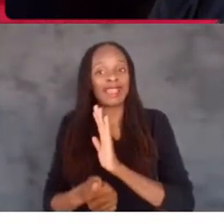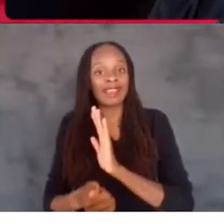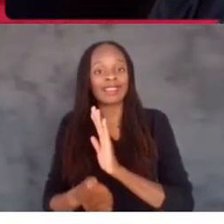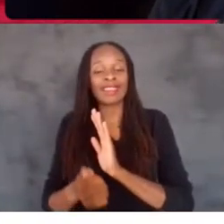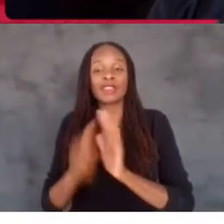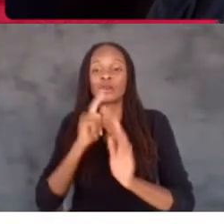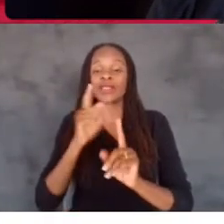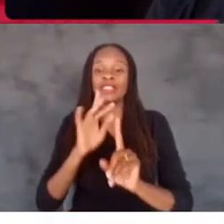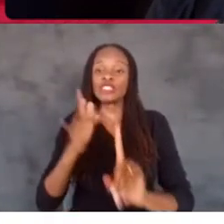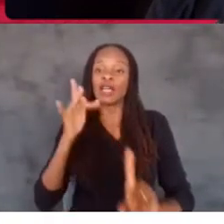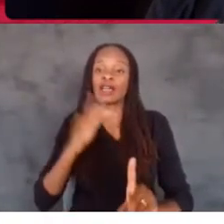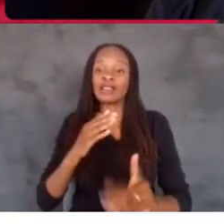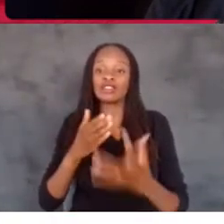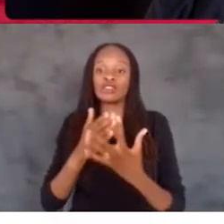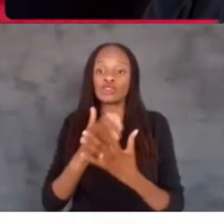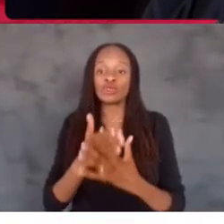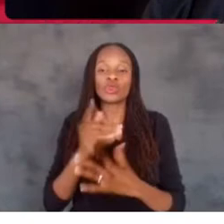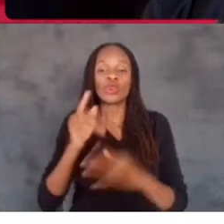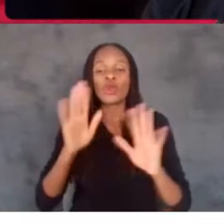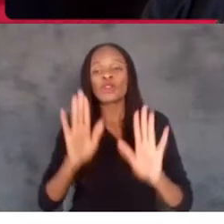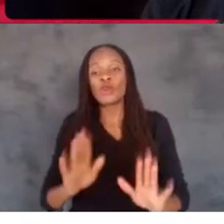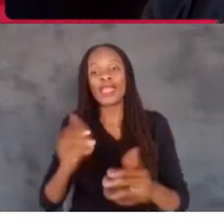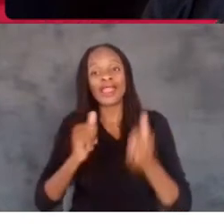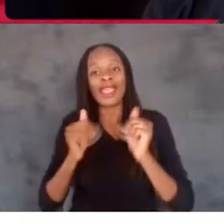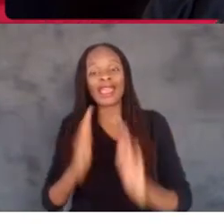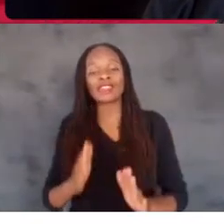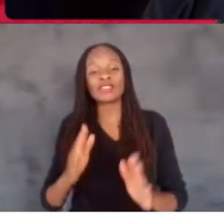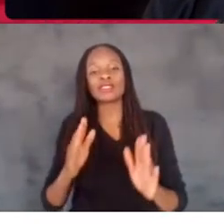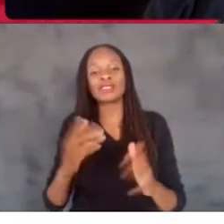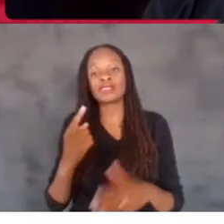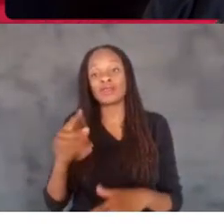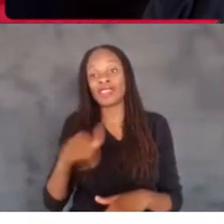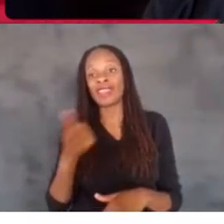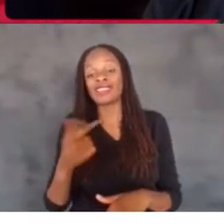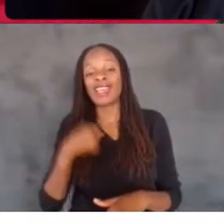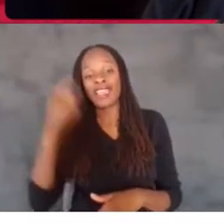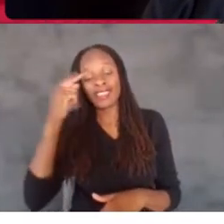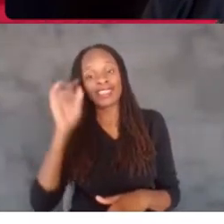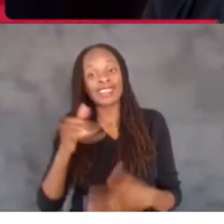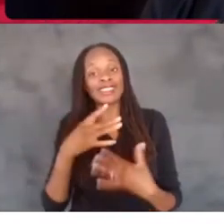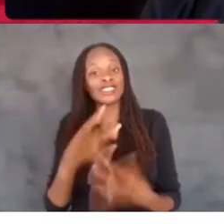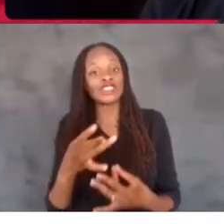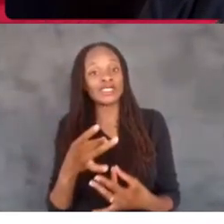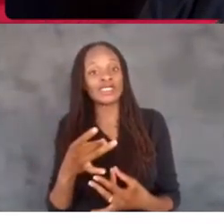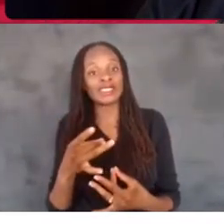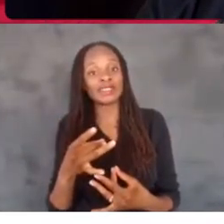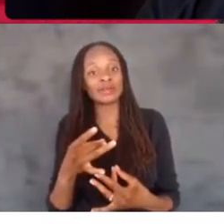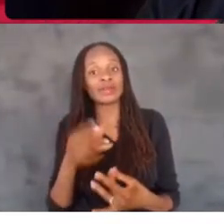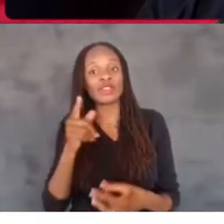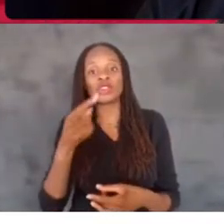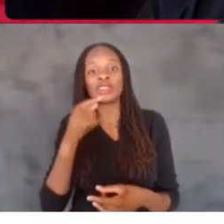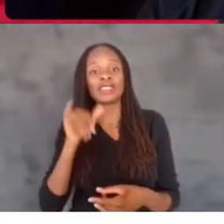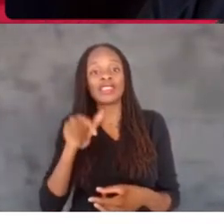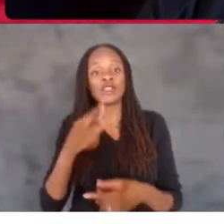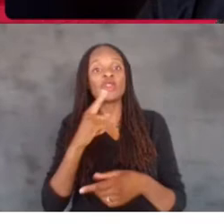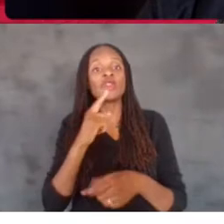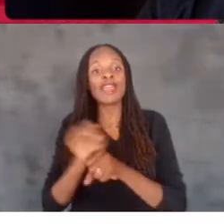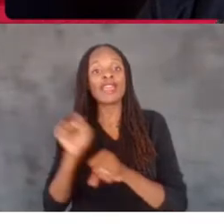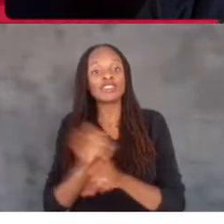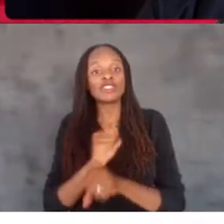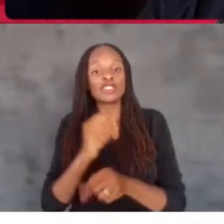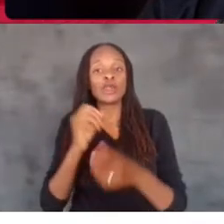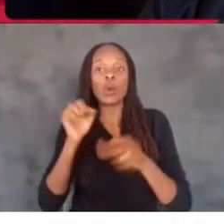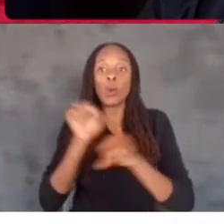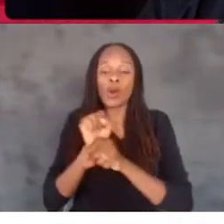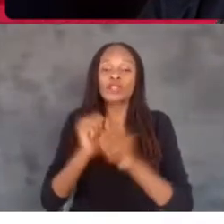through. You're such a great actor. And, you know, something else I think is very interesting is you said that you actually have worked more